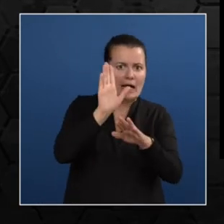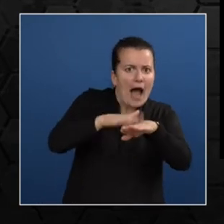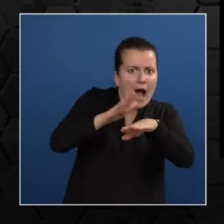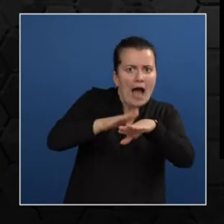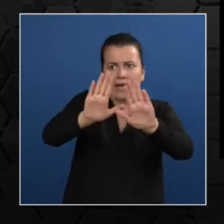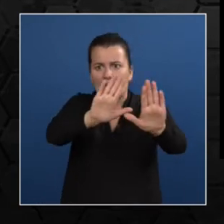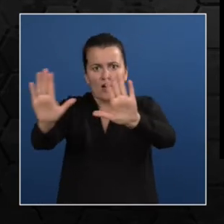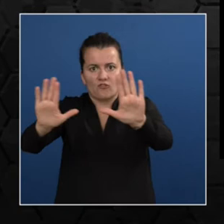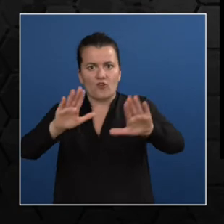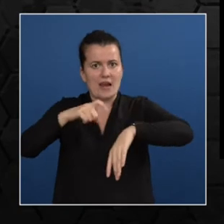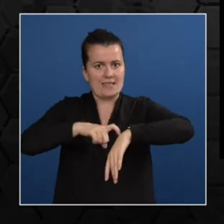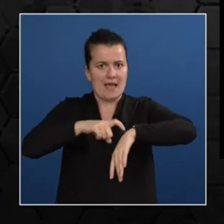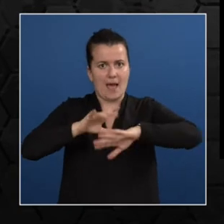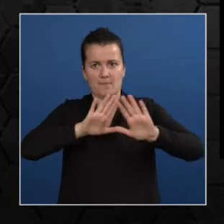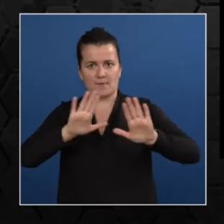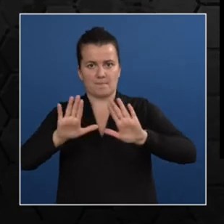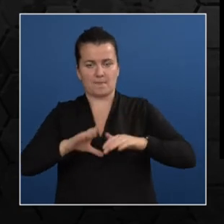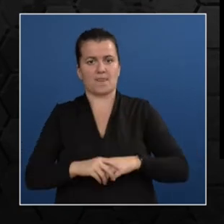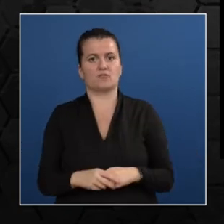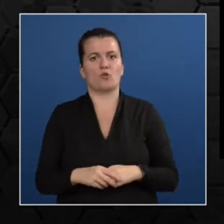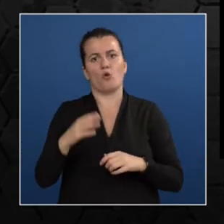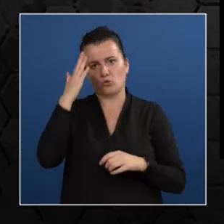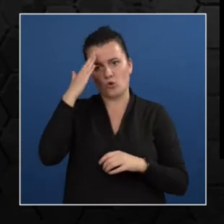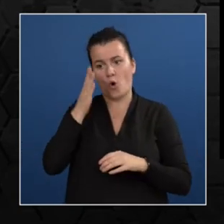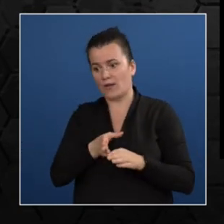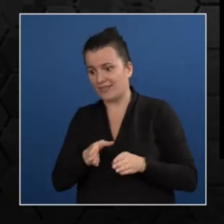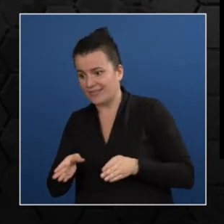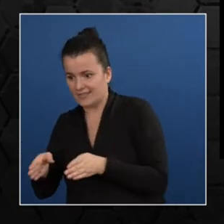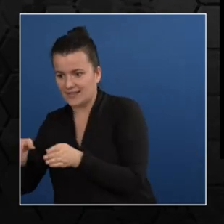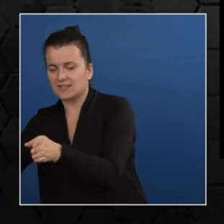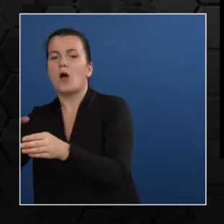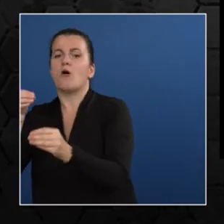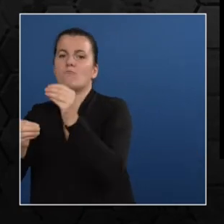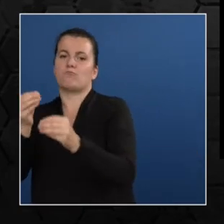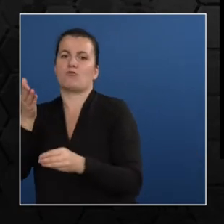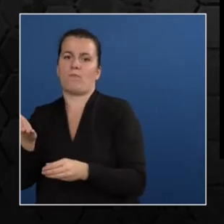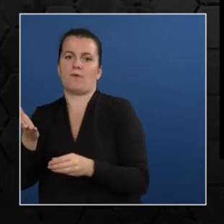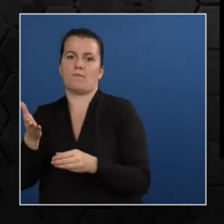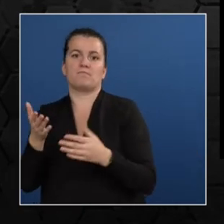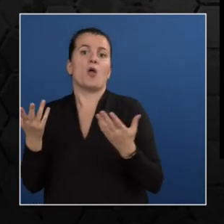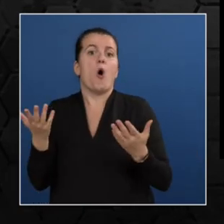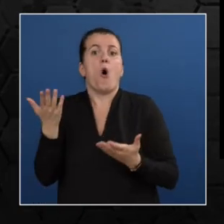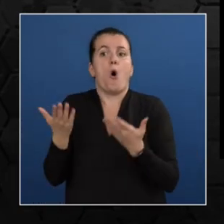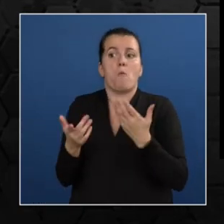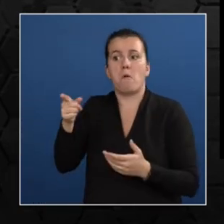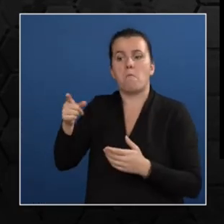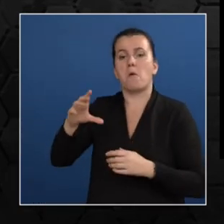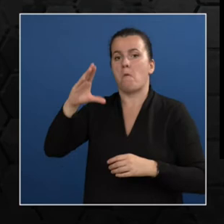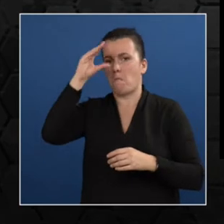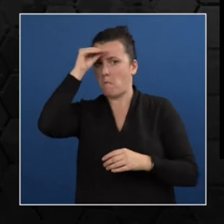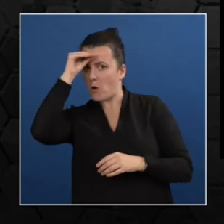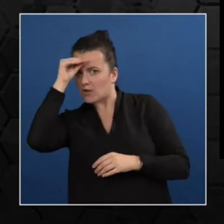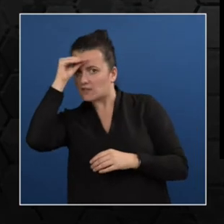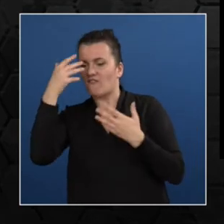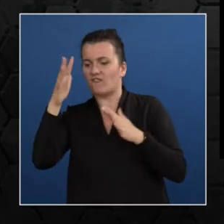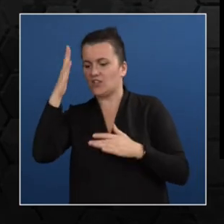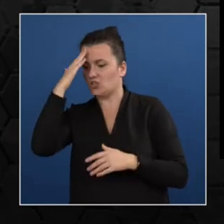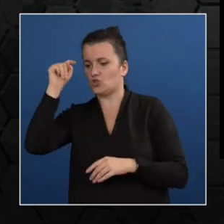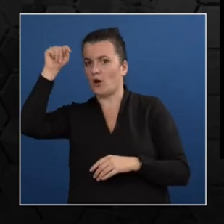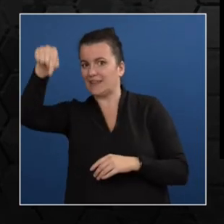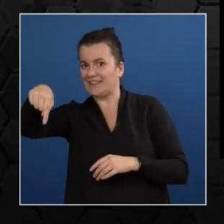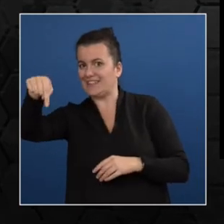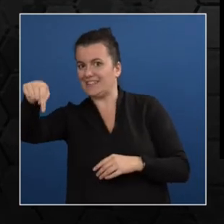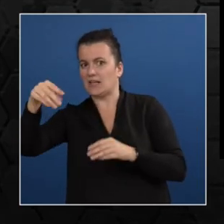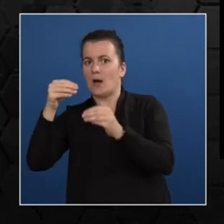route as dangerous on its own. And even before the crime has been reported, the police control room vans have already been alerted and all the PCR